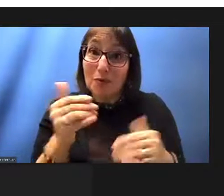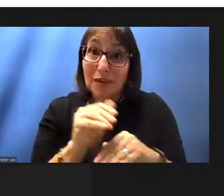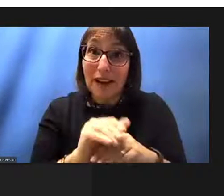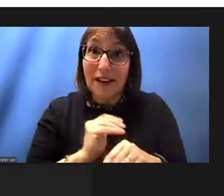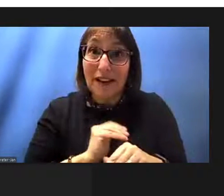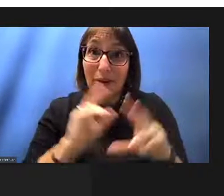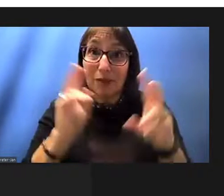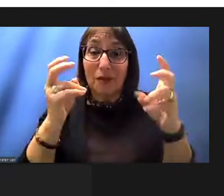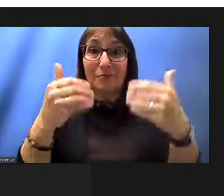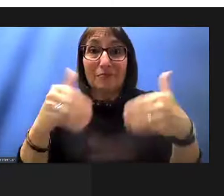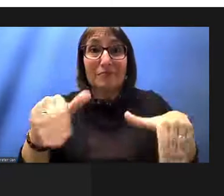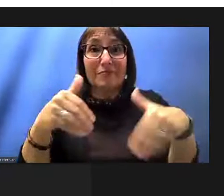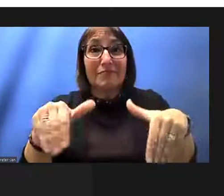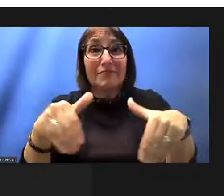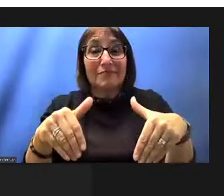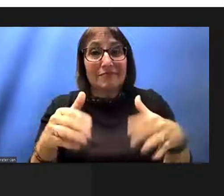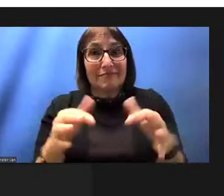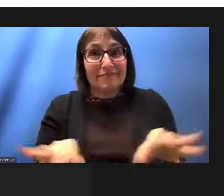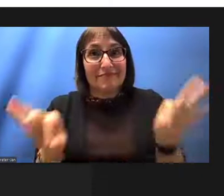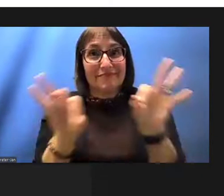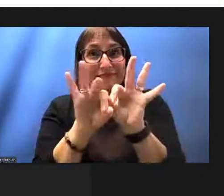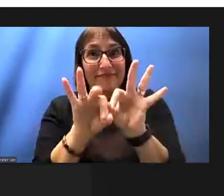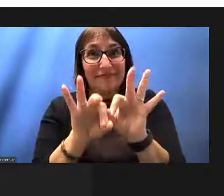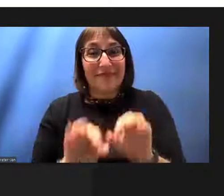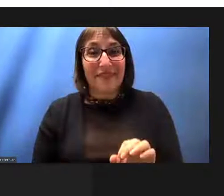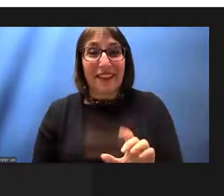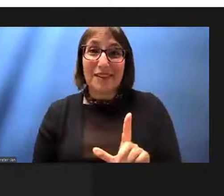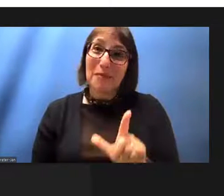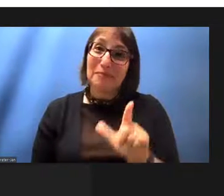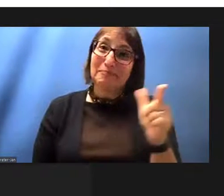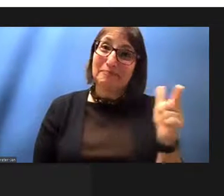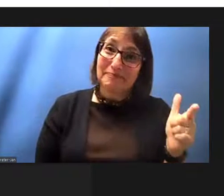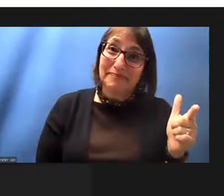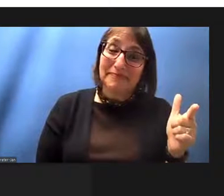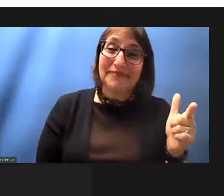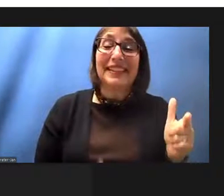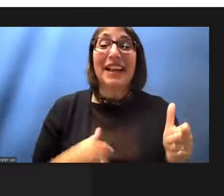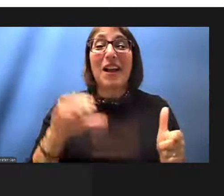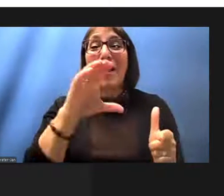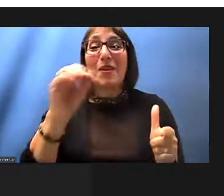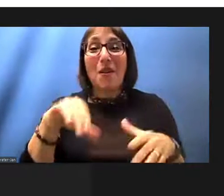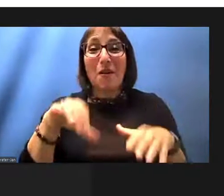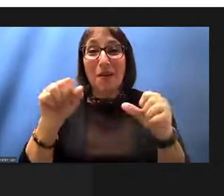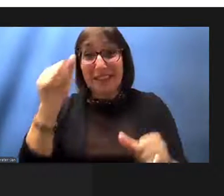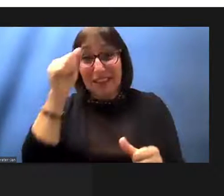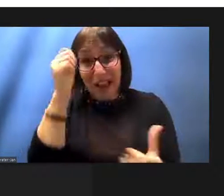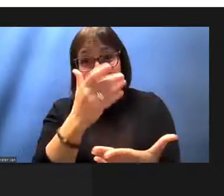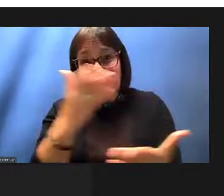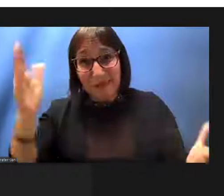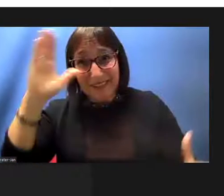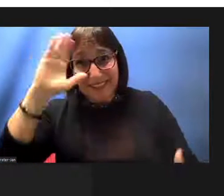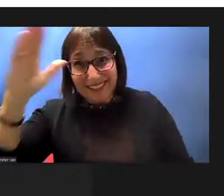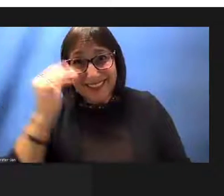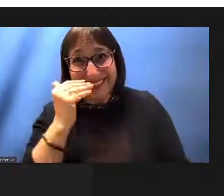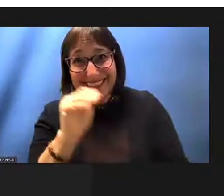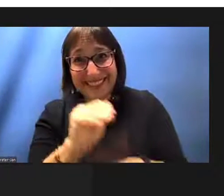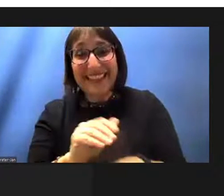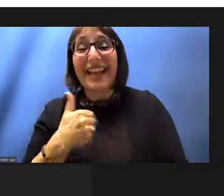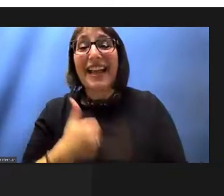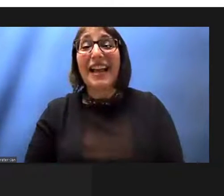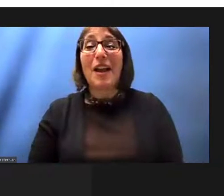give some time here to my co-host aloha kako my name is bruce torres fisher